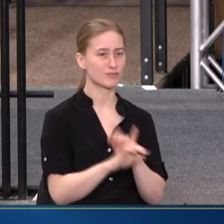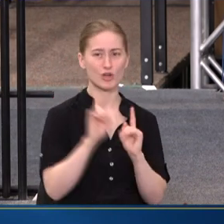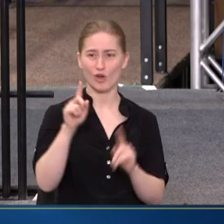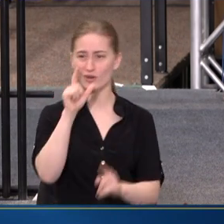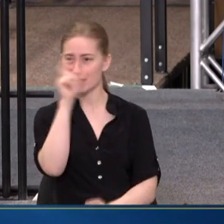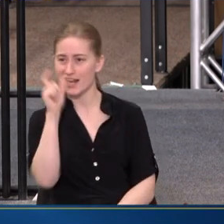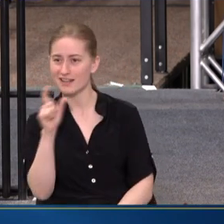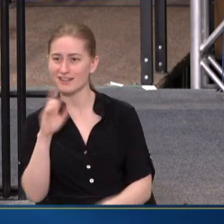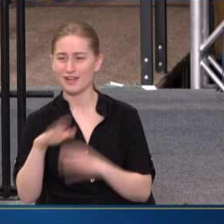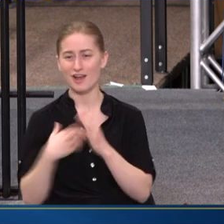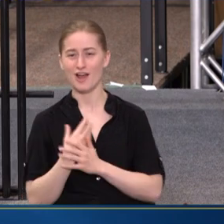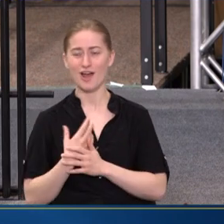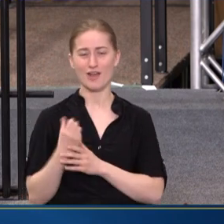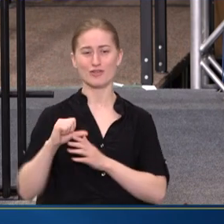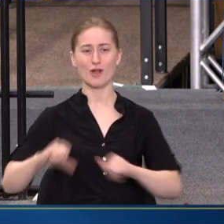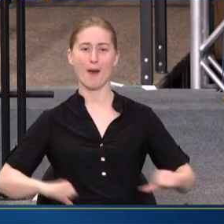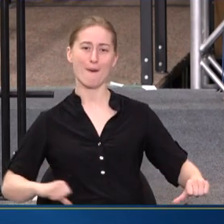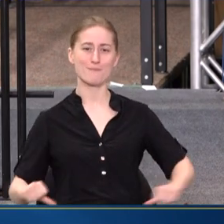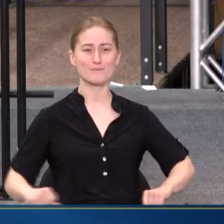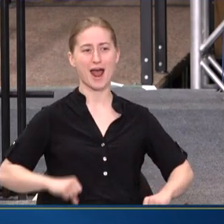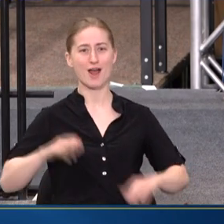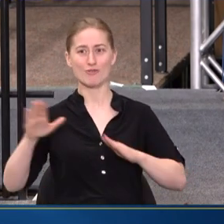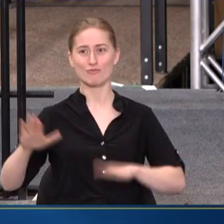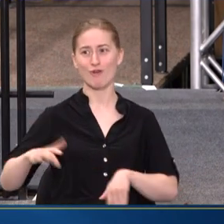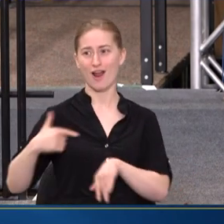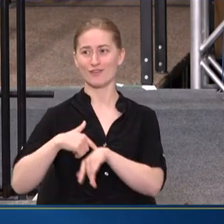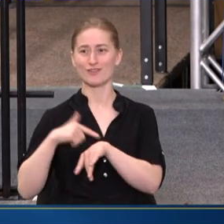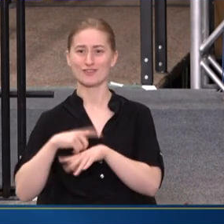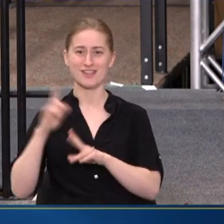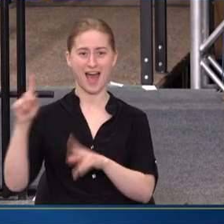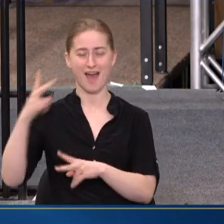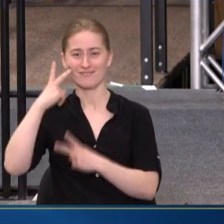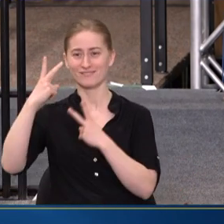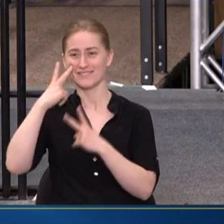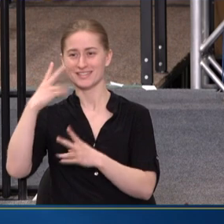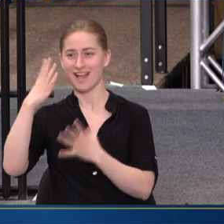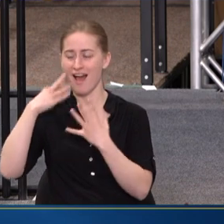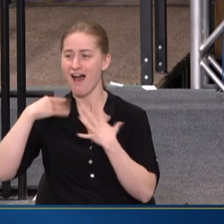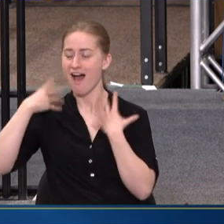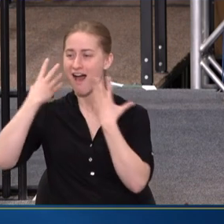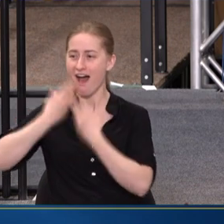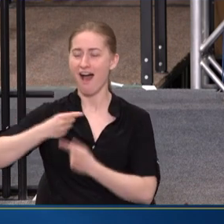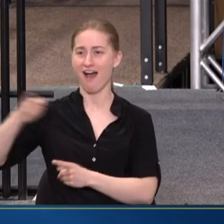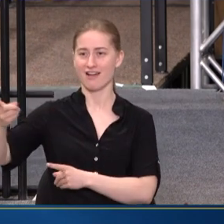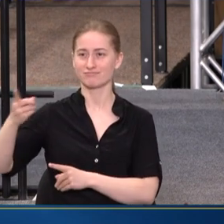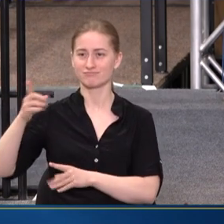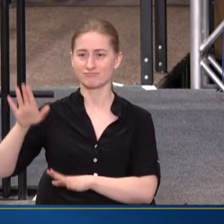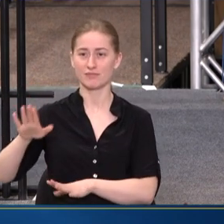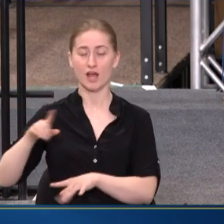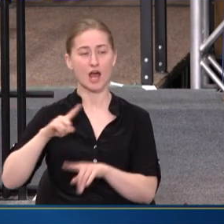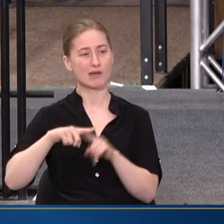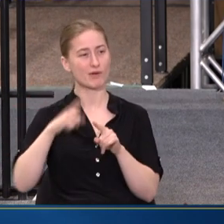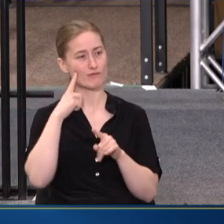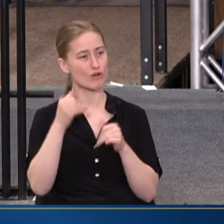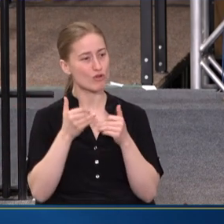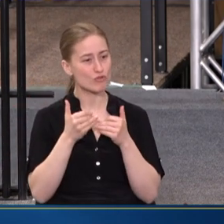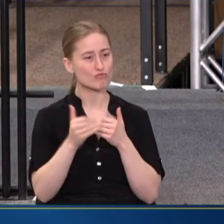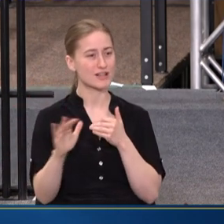AND THEY'RE ALL BRAGGING ABOUT WHAT A WONDERFUL TIME THEY HAD WHILE THEY WERE THERE. FOR THE REST OF YOUR LIFE,